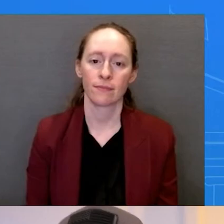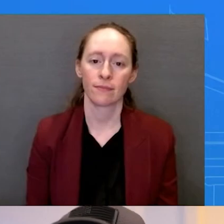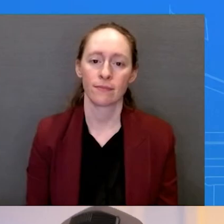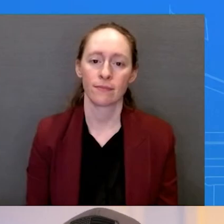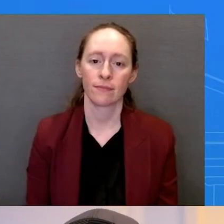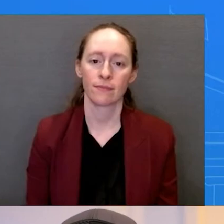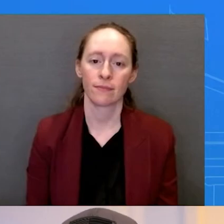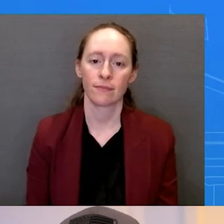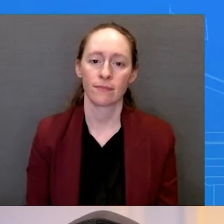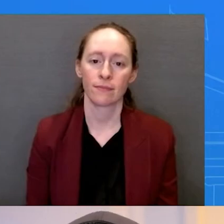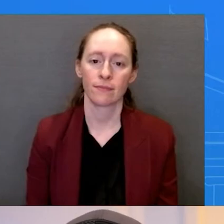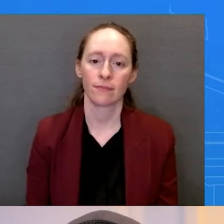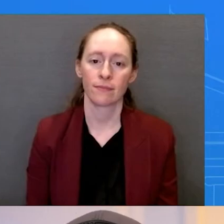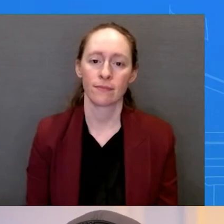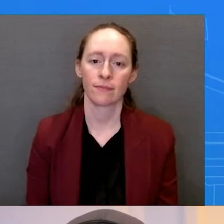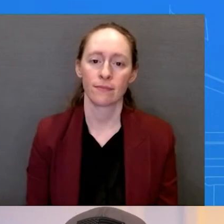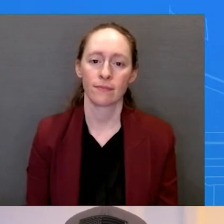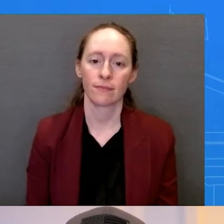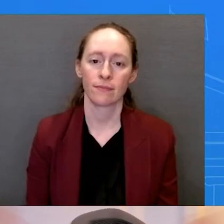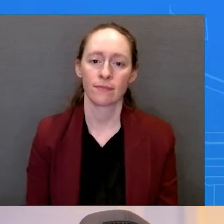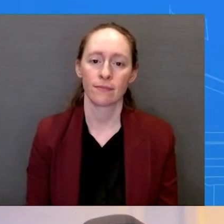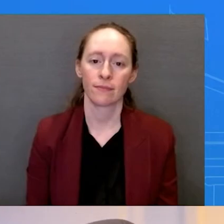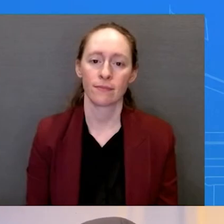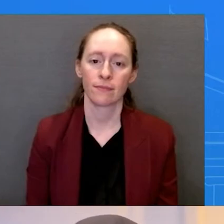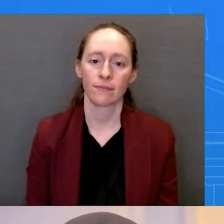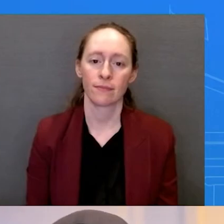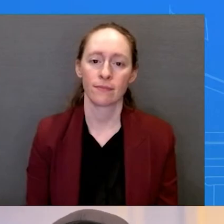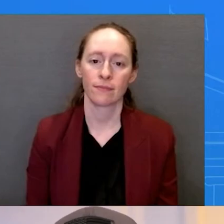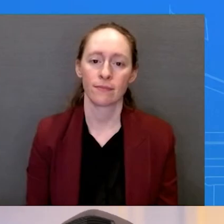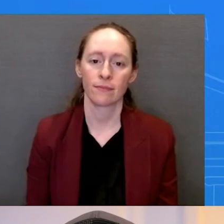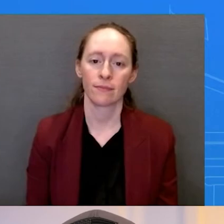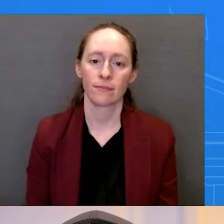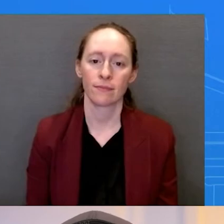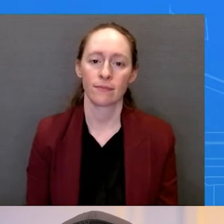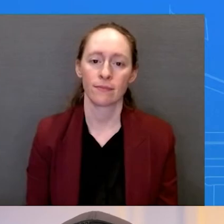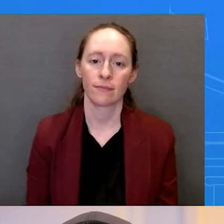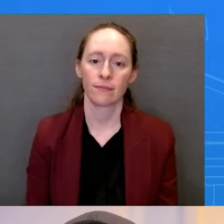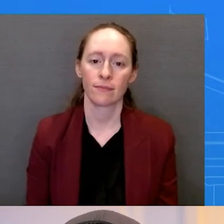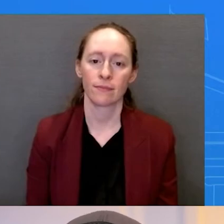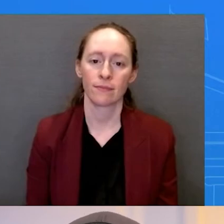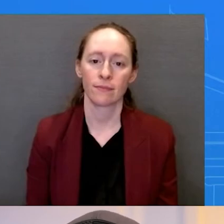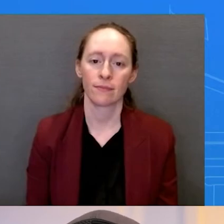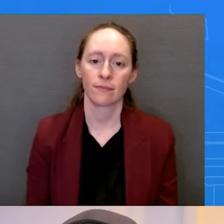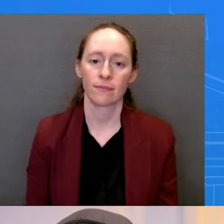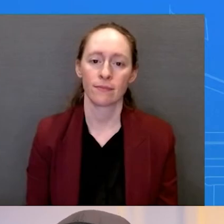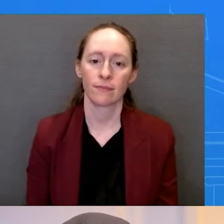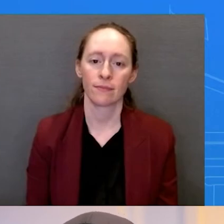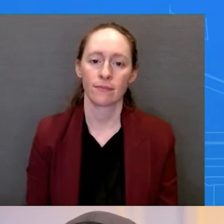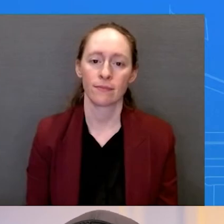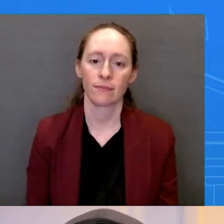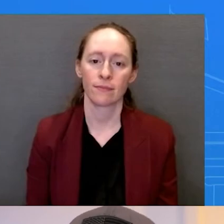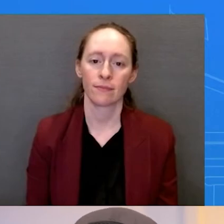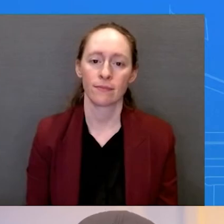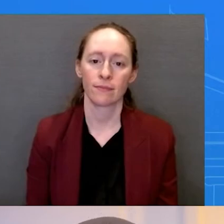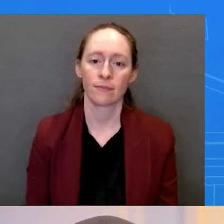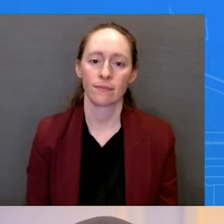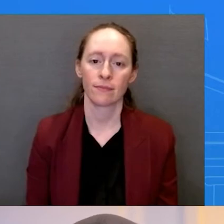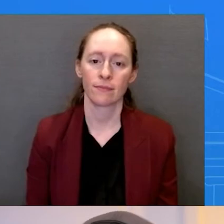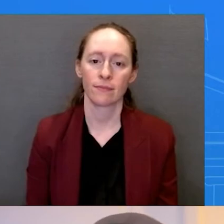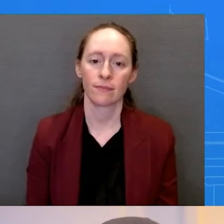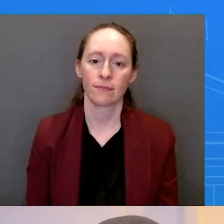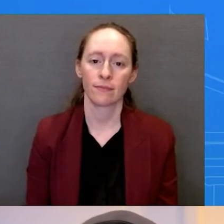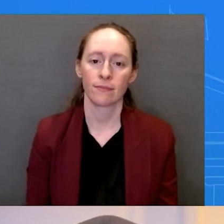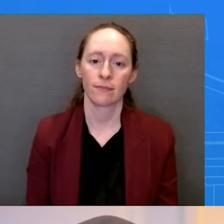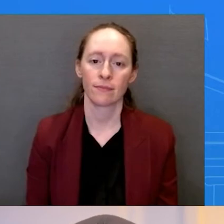I don't know of one. I didn't hear anything. I didn't. I haven't heard anything for two years. I've just been told the border's secure. That's what I've been told by Kamala